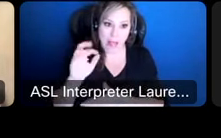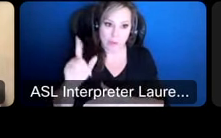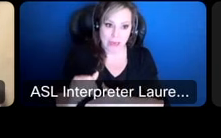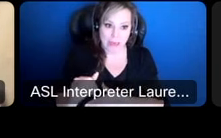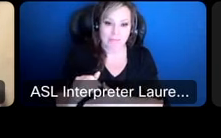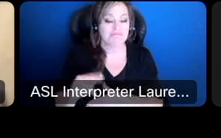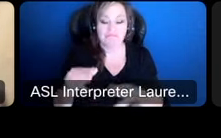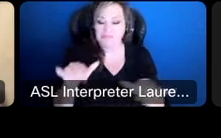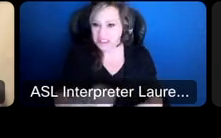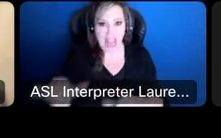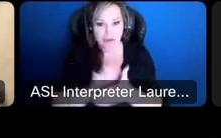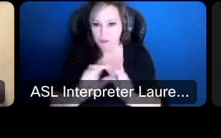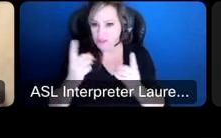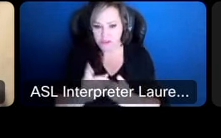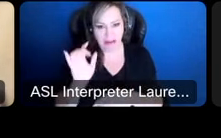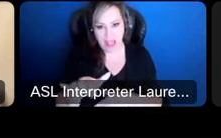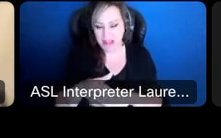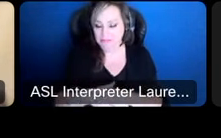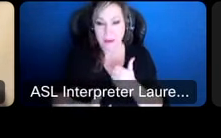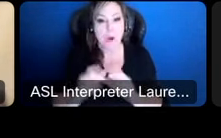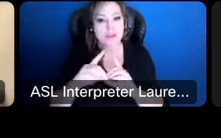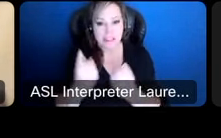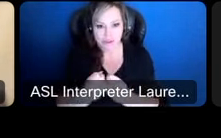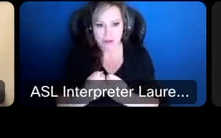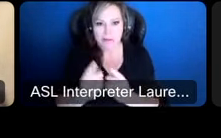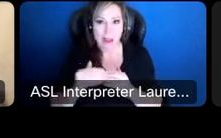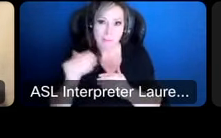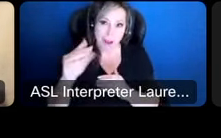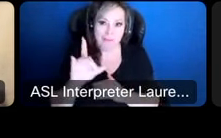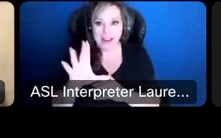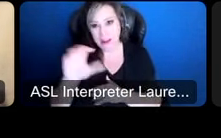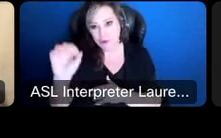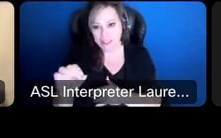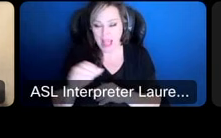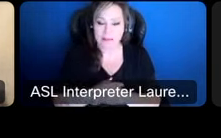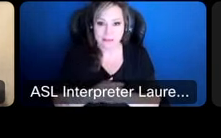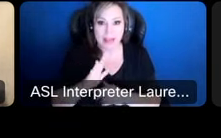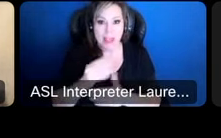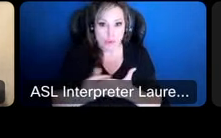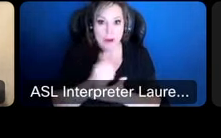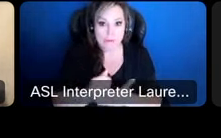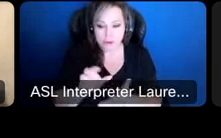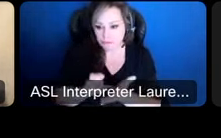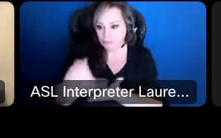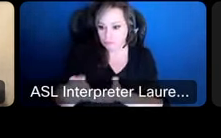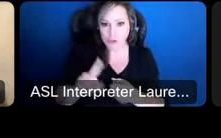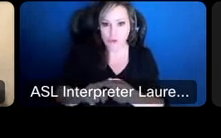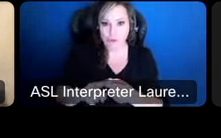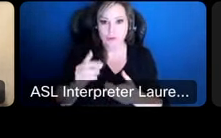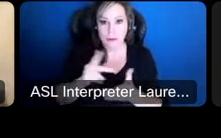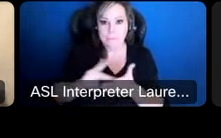districts most school districts are up above 80 85 percent of their revenues going to salary